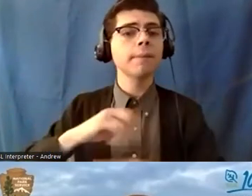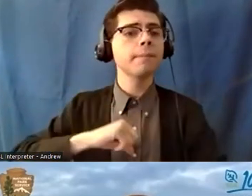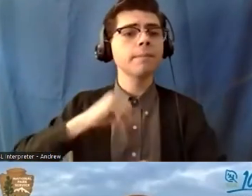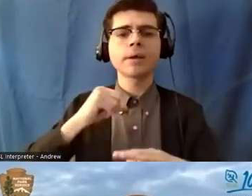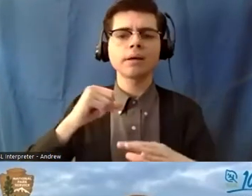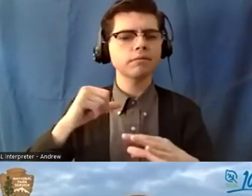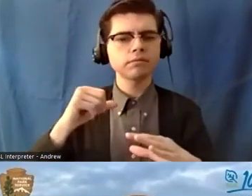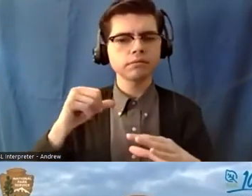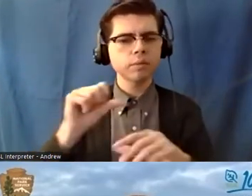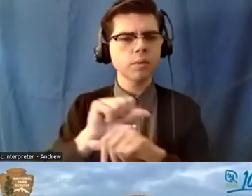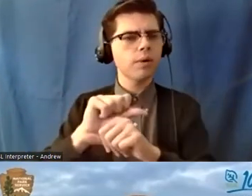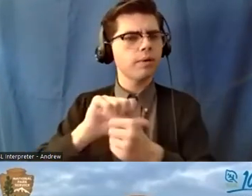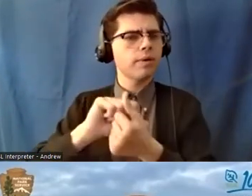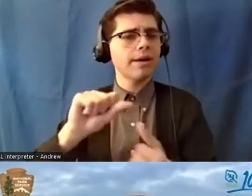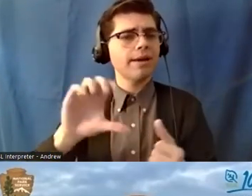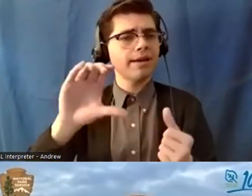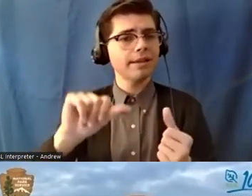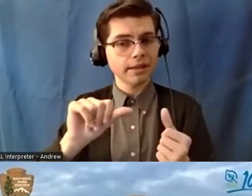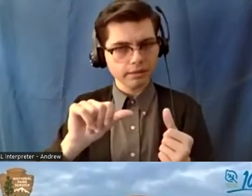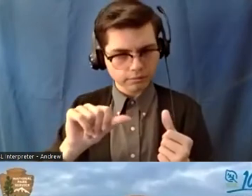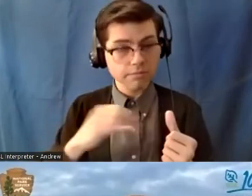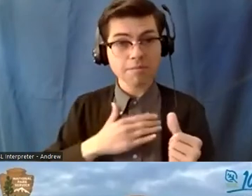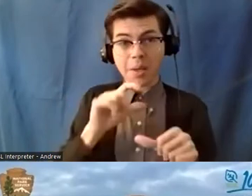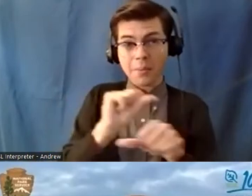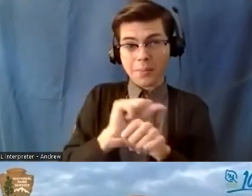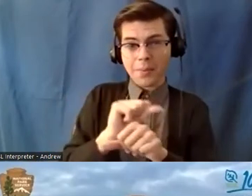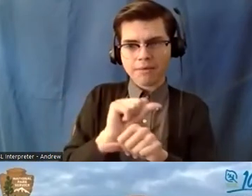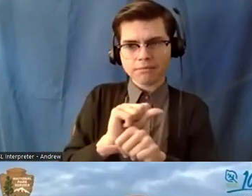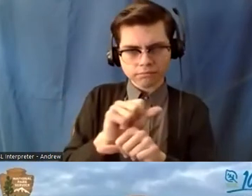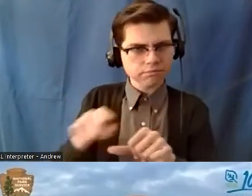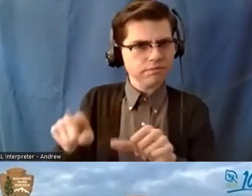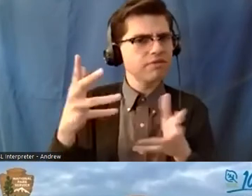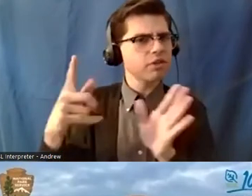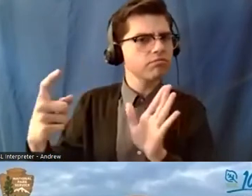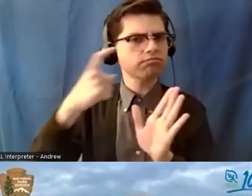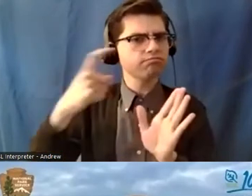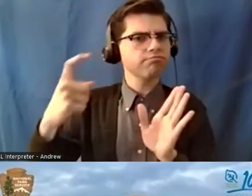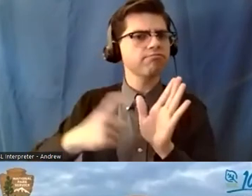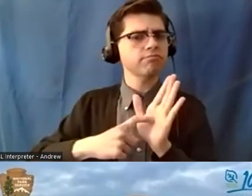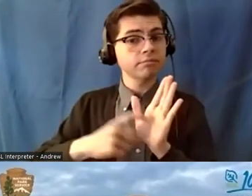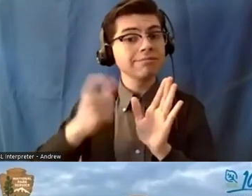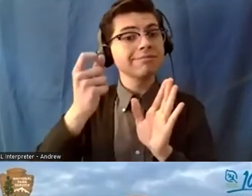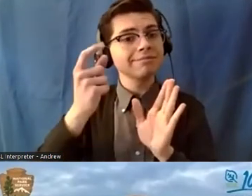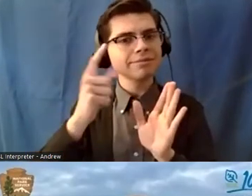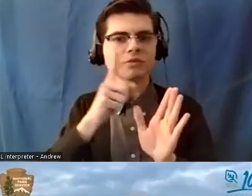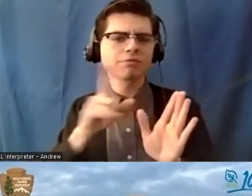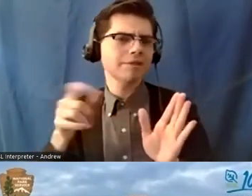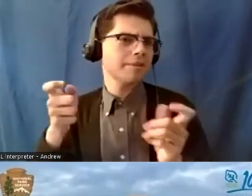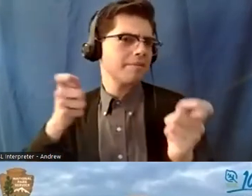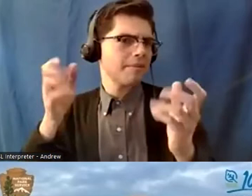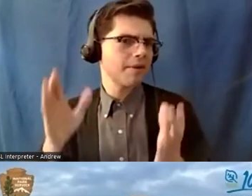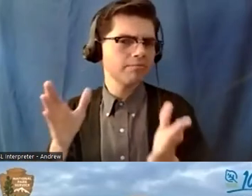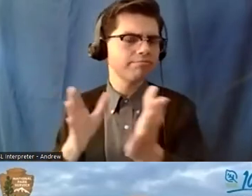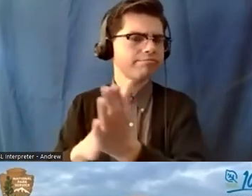um usually that takes this is a lot more about the management but being recognized and getting the credit that you